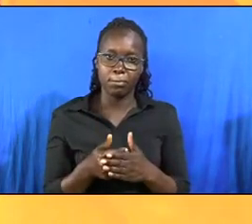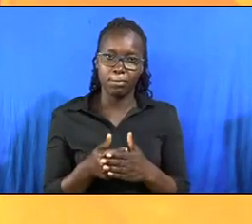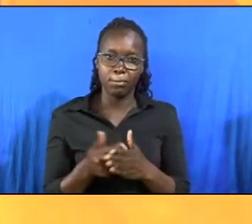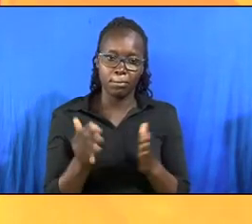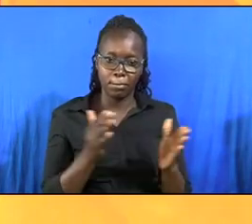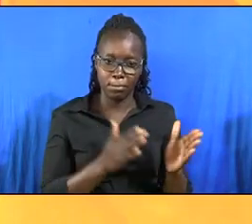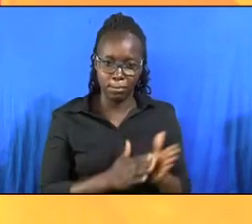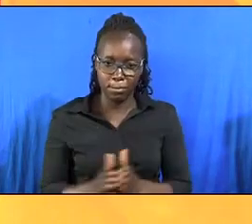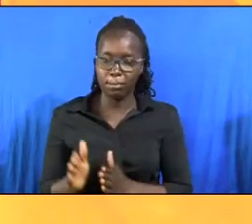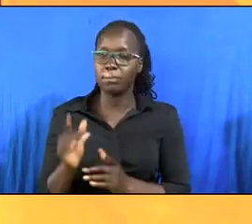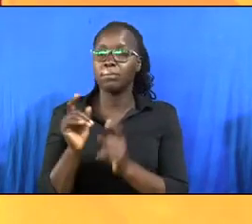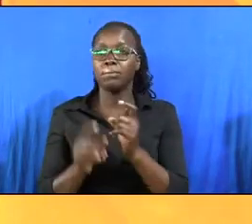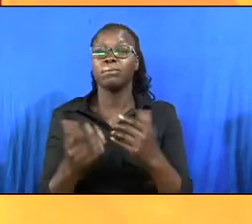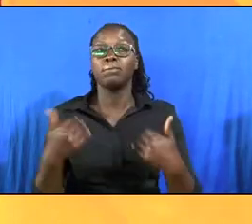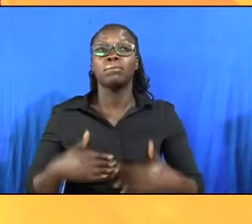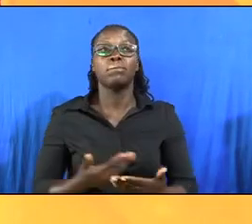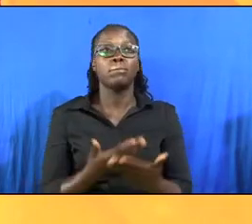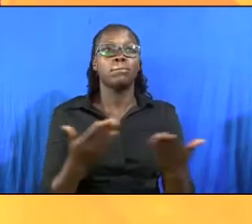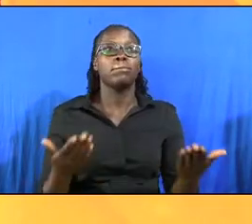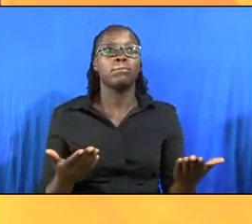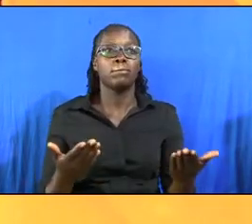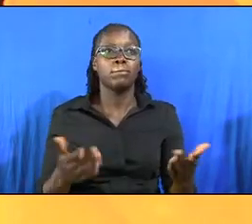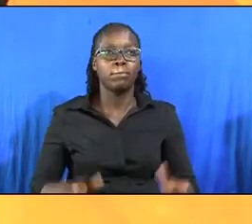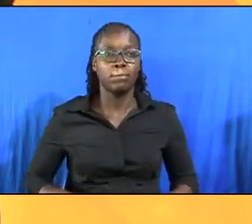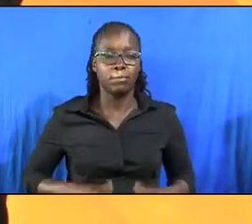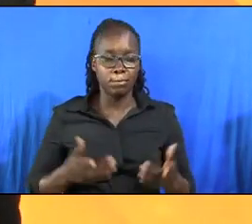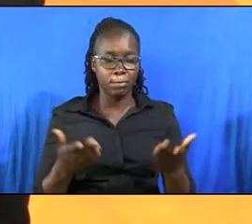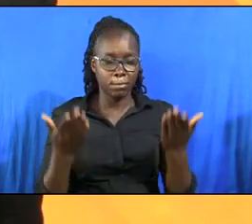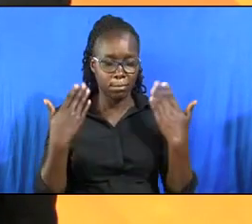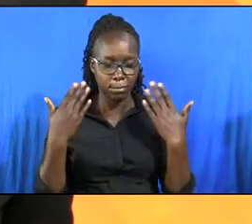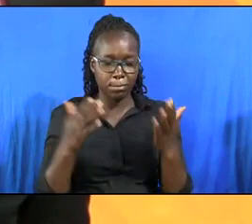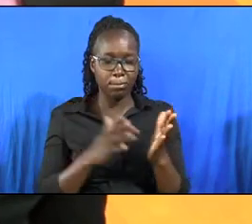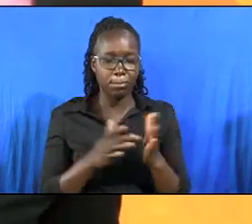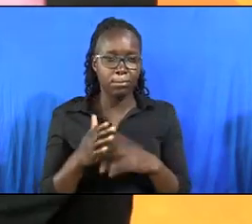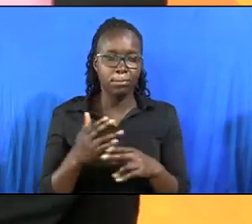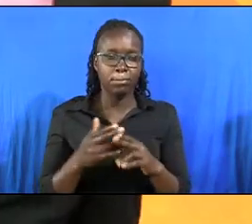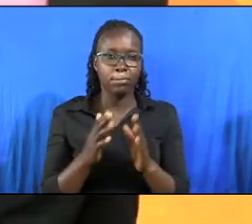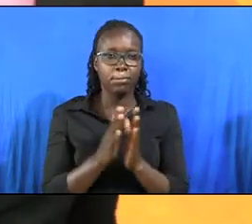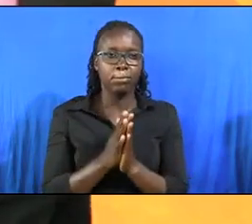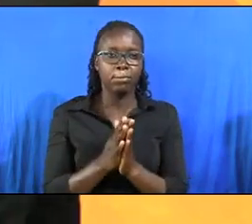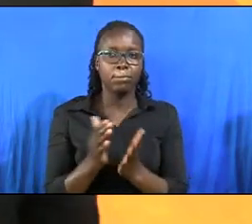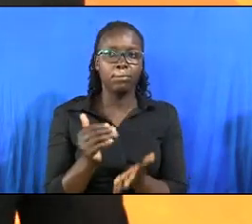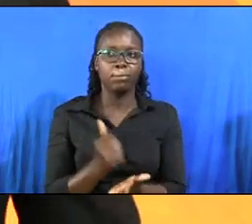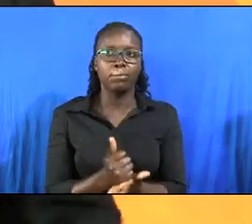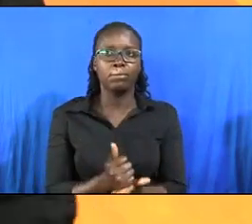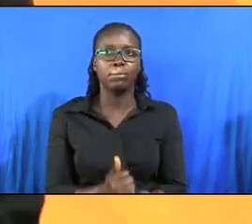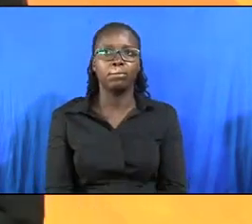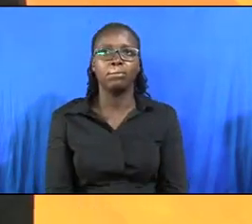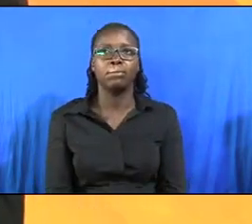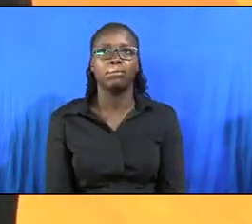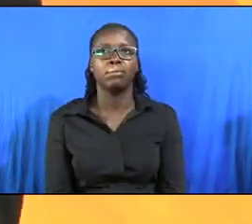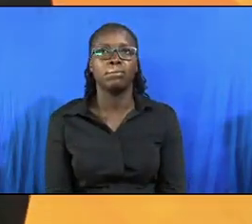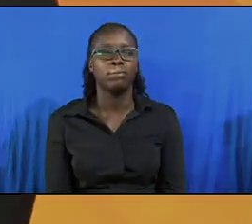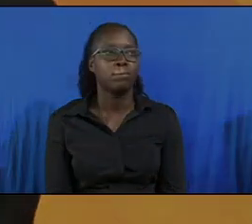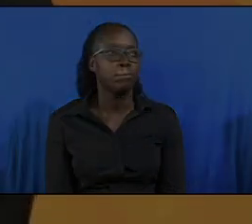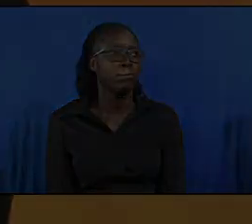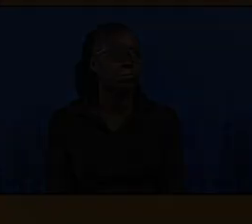prepare each and every one of us to live with you for eternity. In Jesus' name we pray. Amen. God bless you.